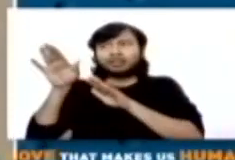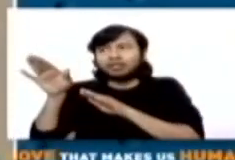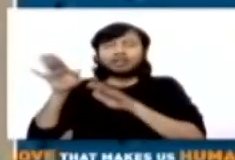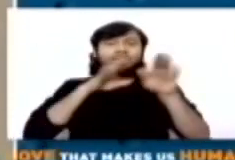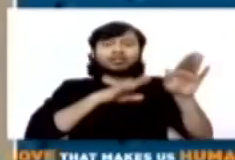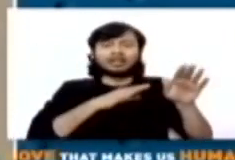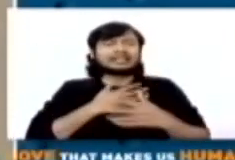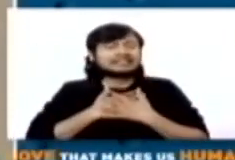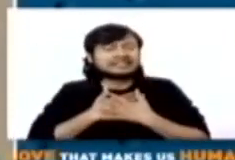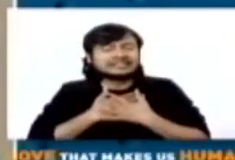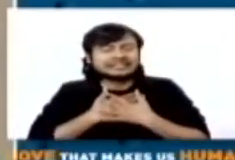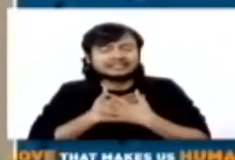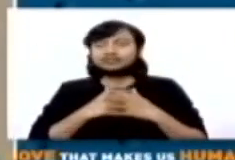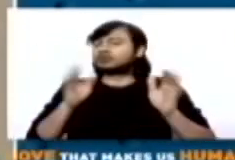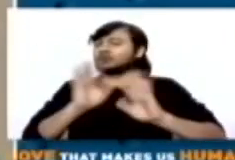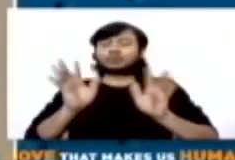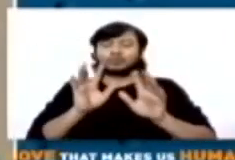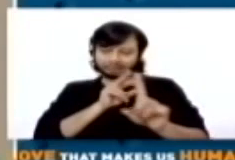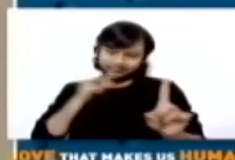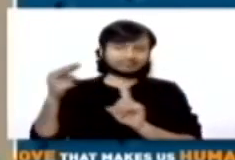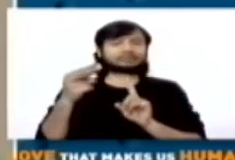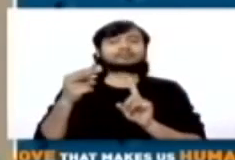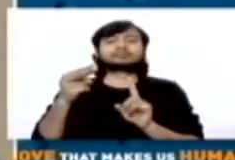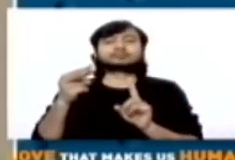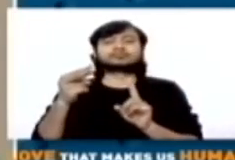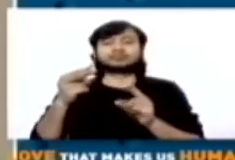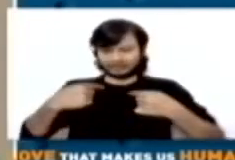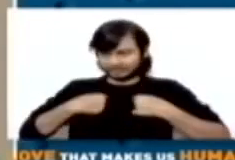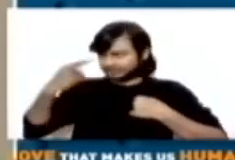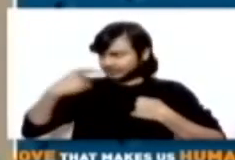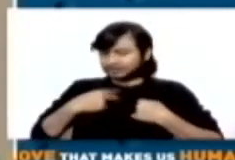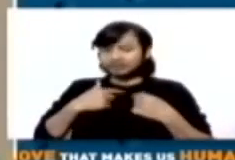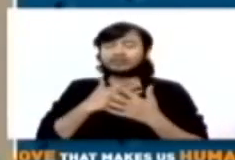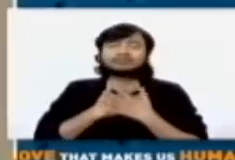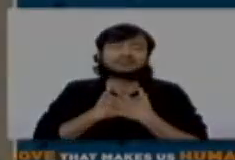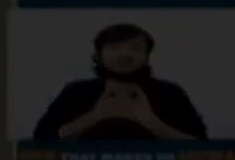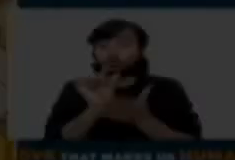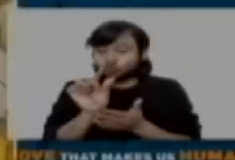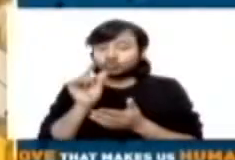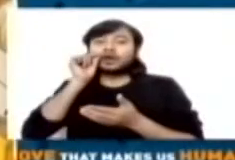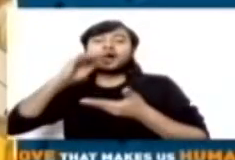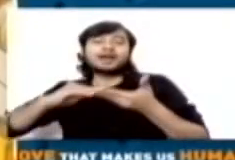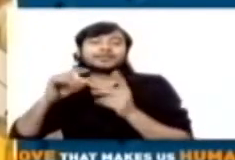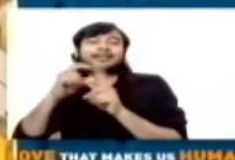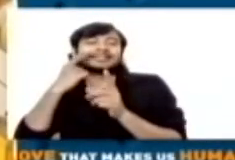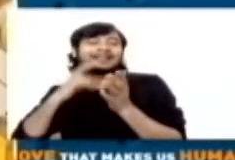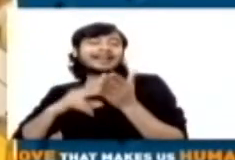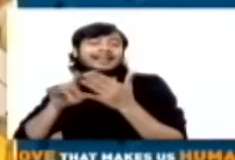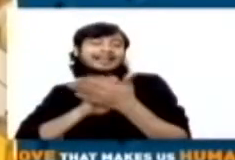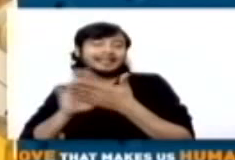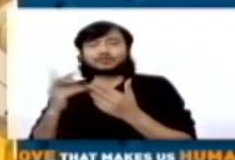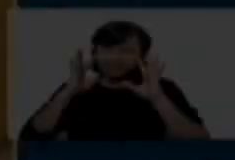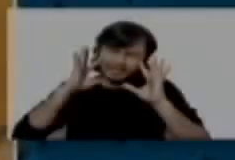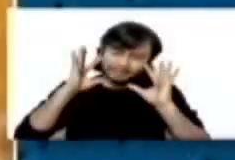that, that has a lot of independence and that does not have that poor thing feeling in it. Both